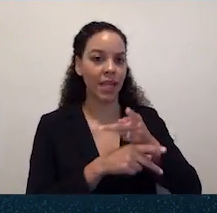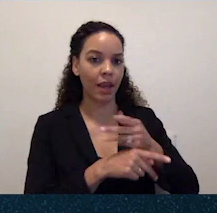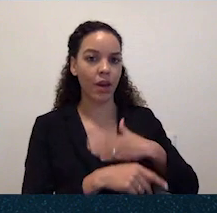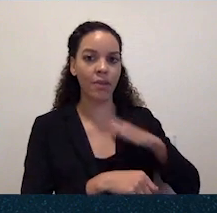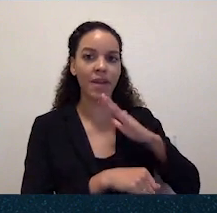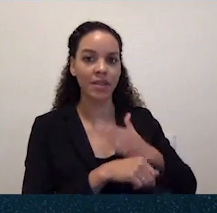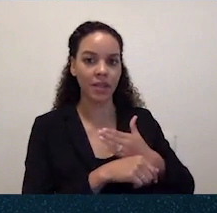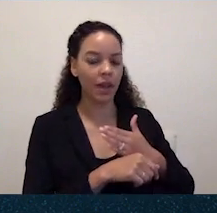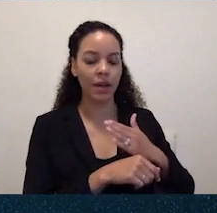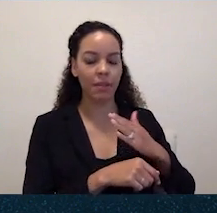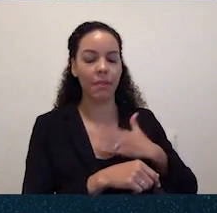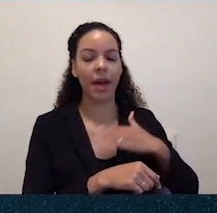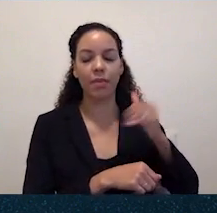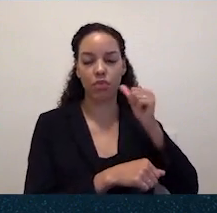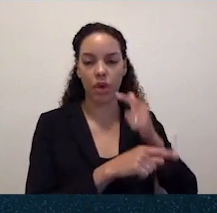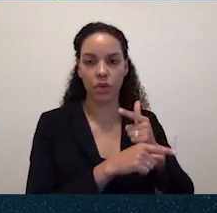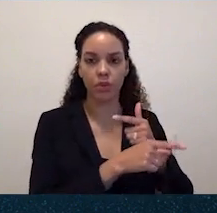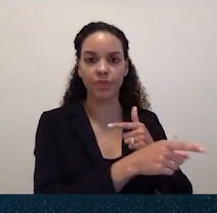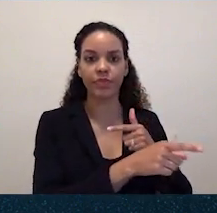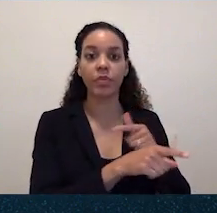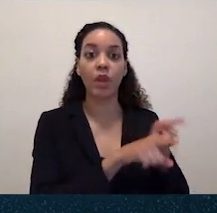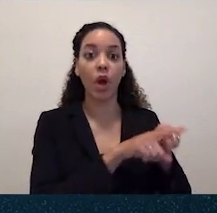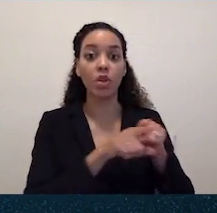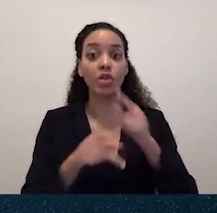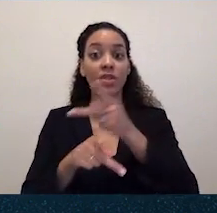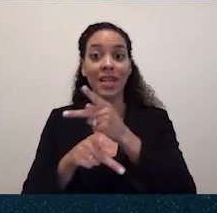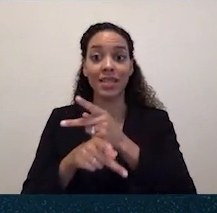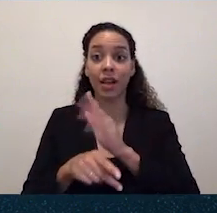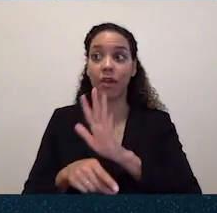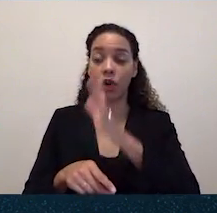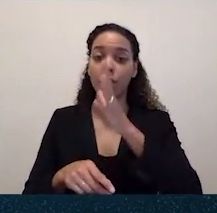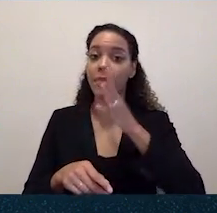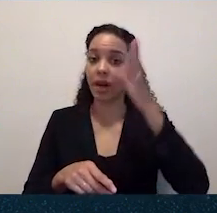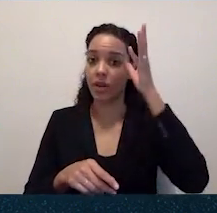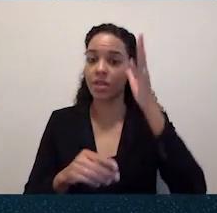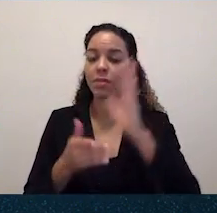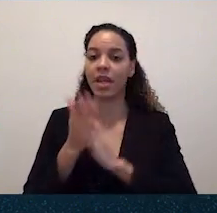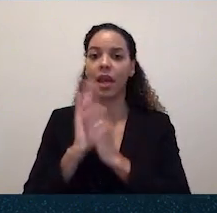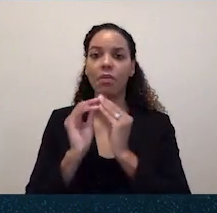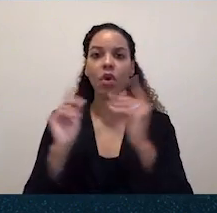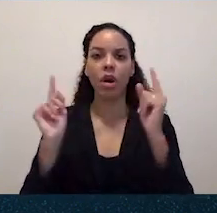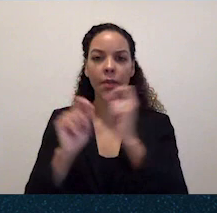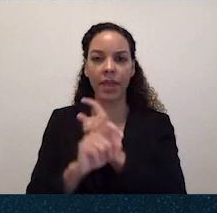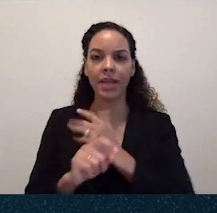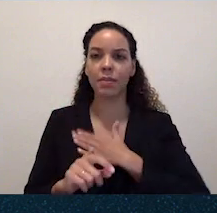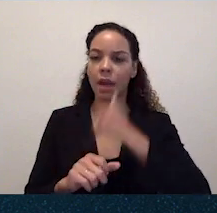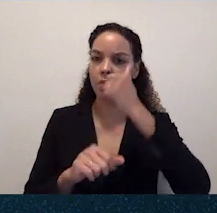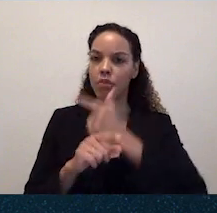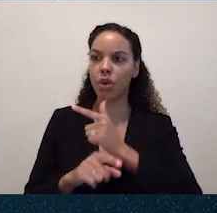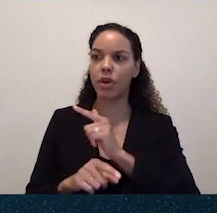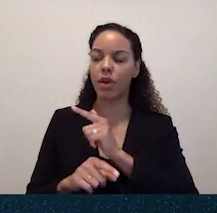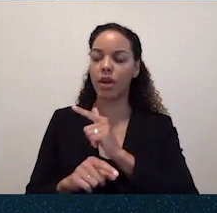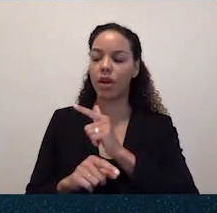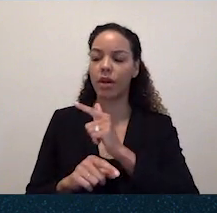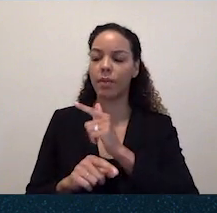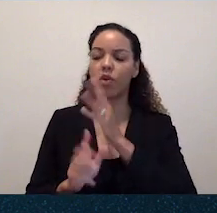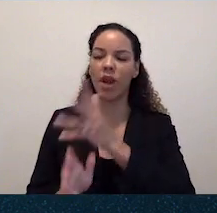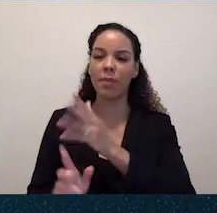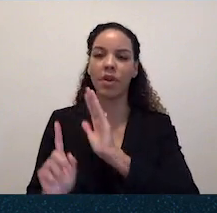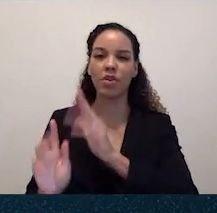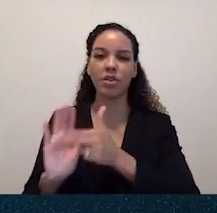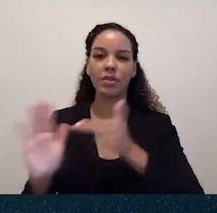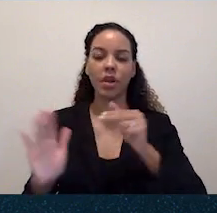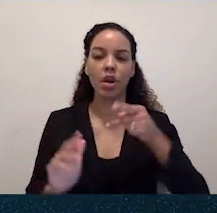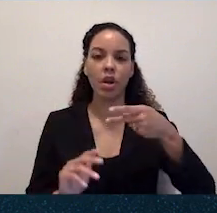parents, which got more complex with my grandmother's recent Parkinson's diagnosis. So many families are